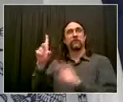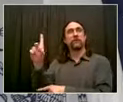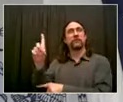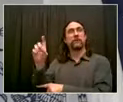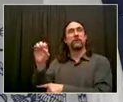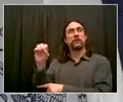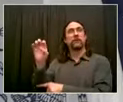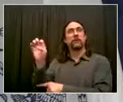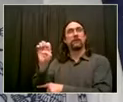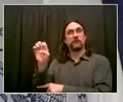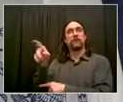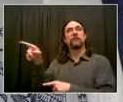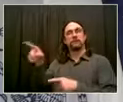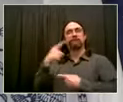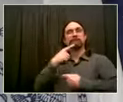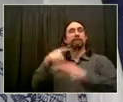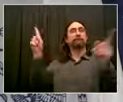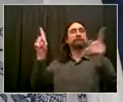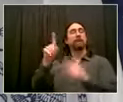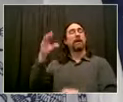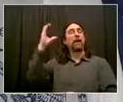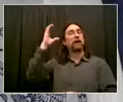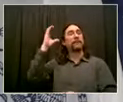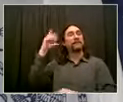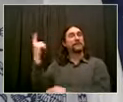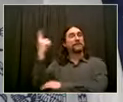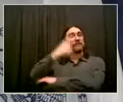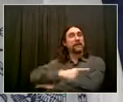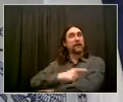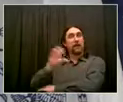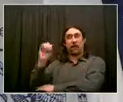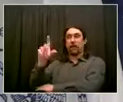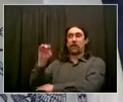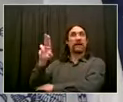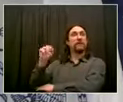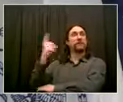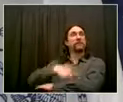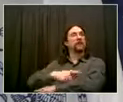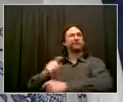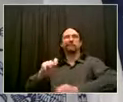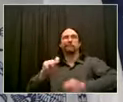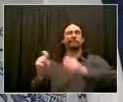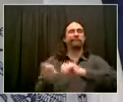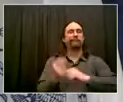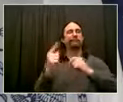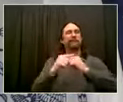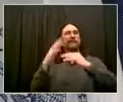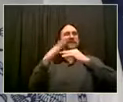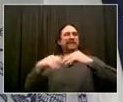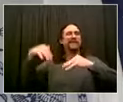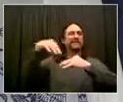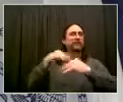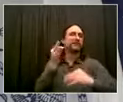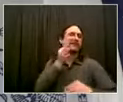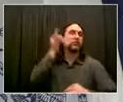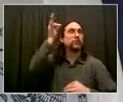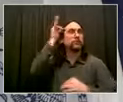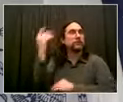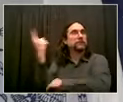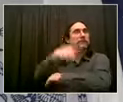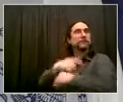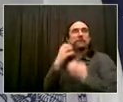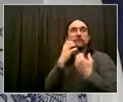feelings as an Italian-American on erasing Christopher Columbus's name from the calendar? We heard from a lot of elected officials